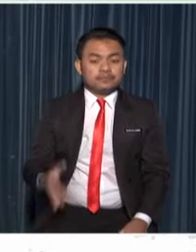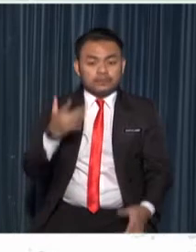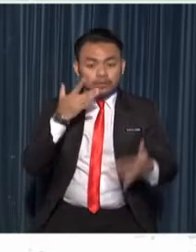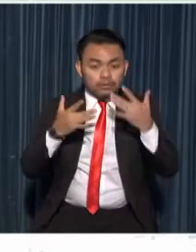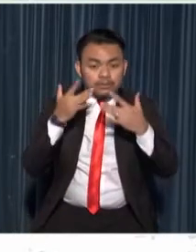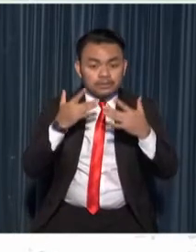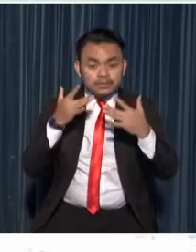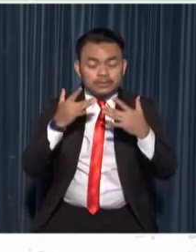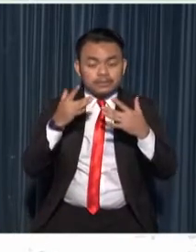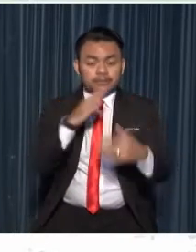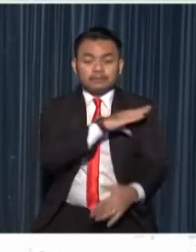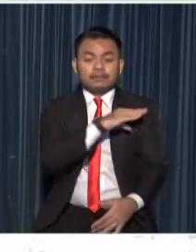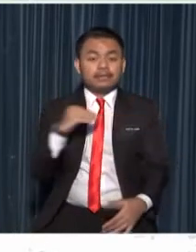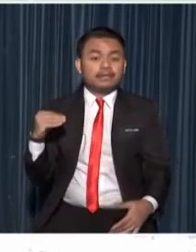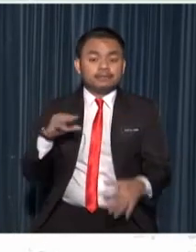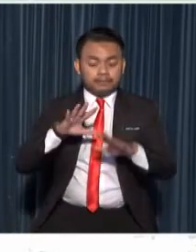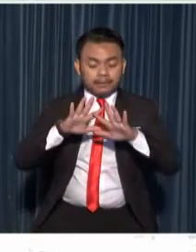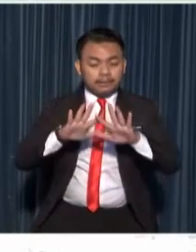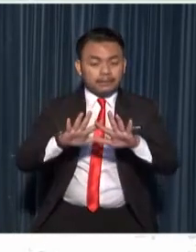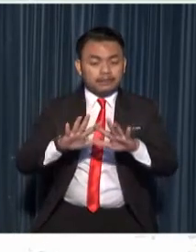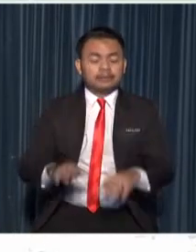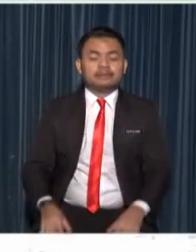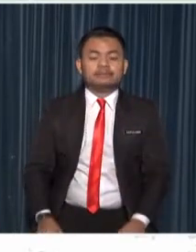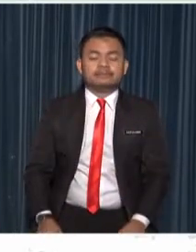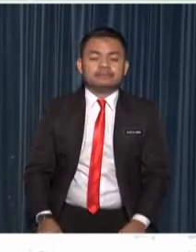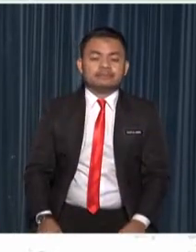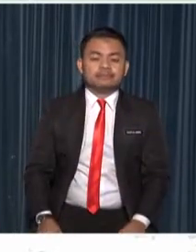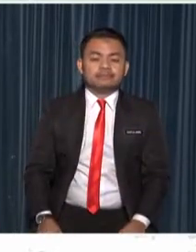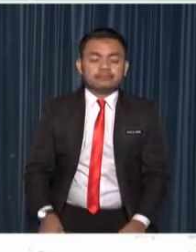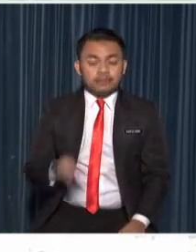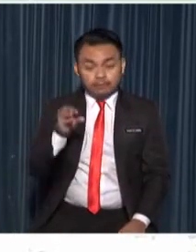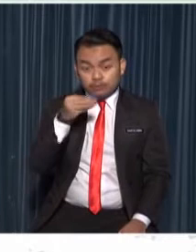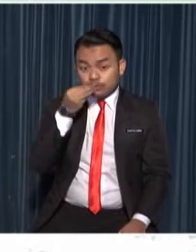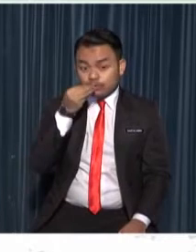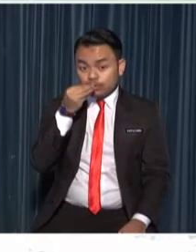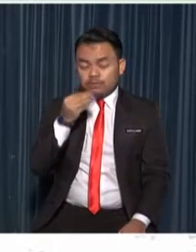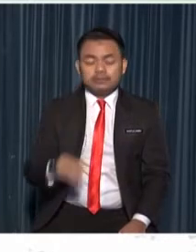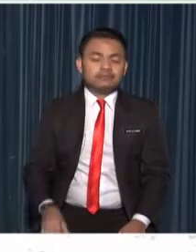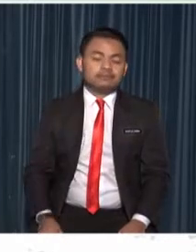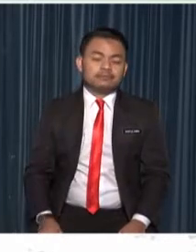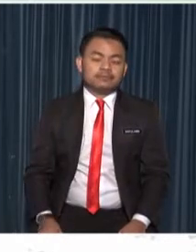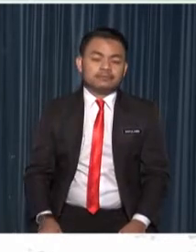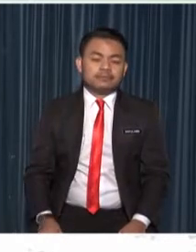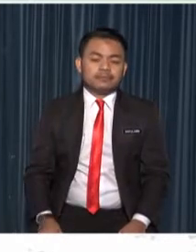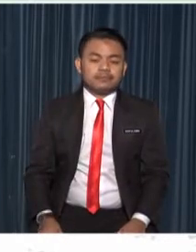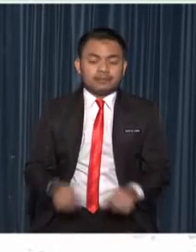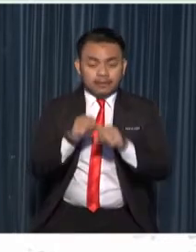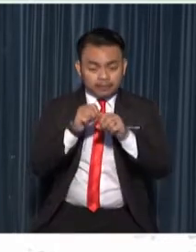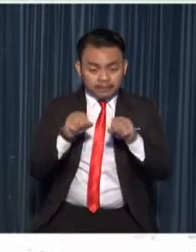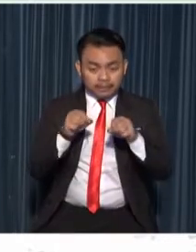and maintain food source habitat